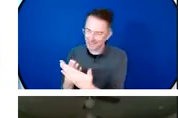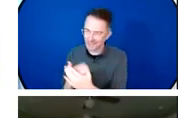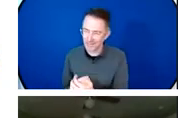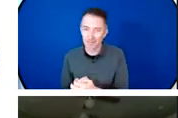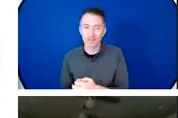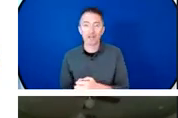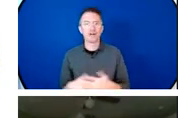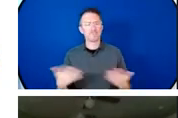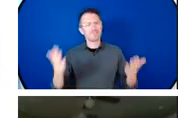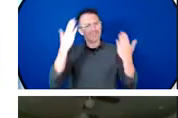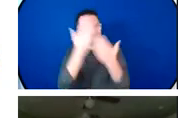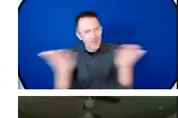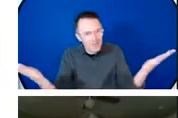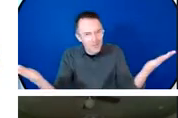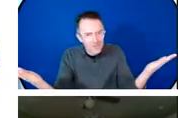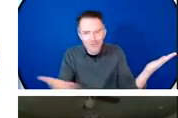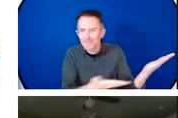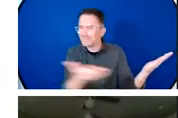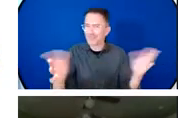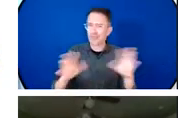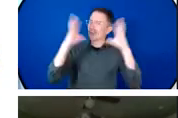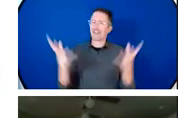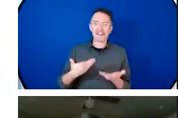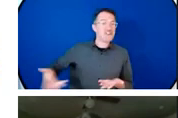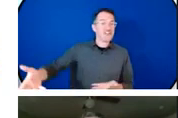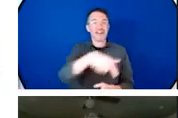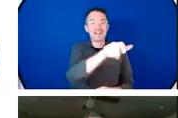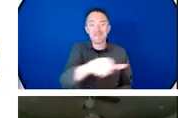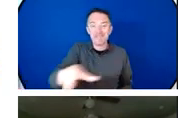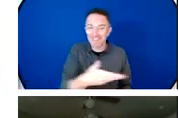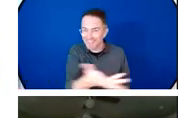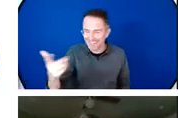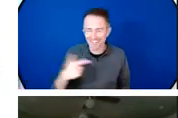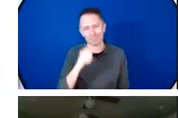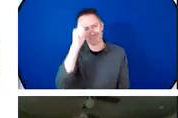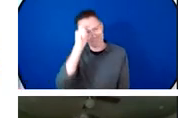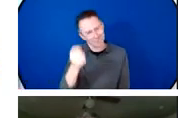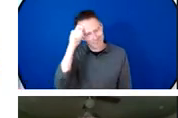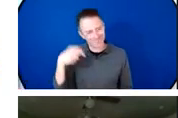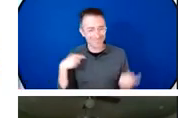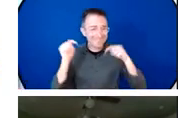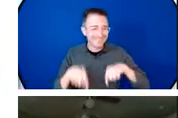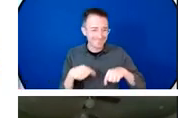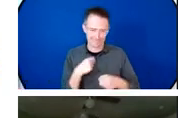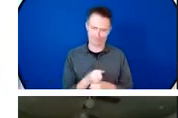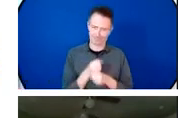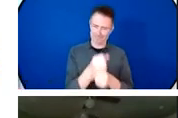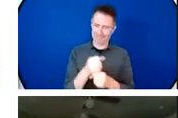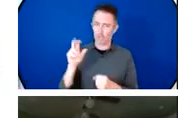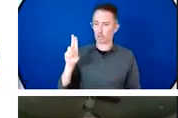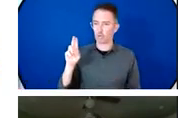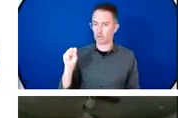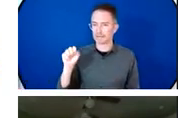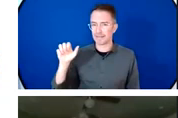very pleased to be able to join you today on behalf of USAID and I want to start by thanking our hosts for